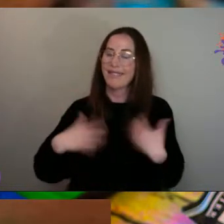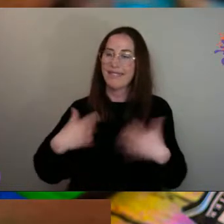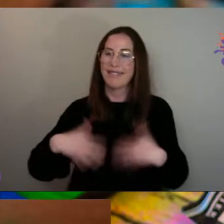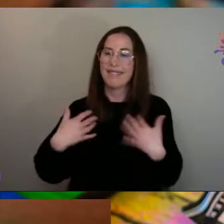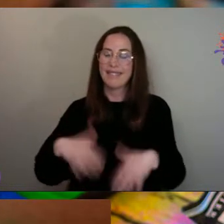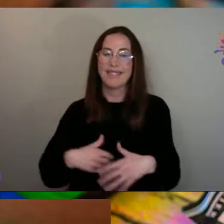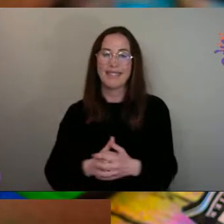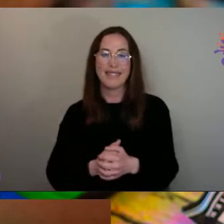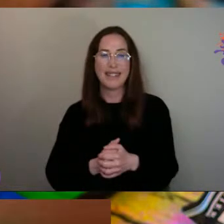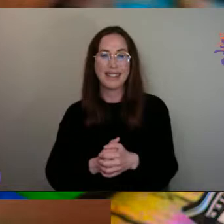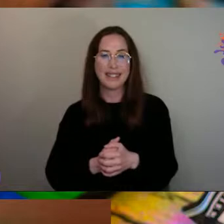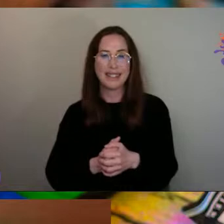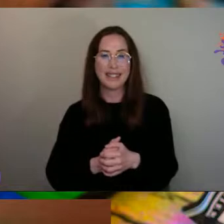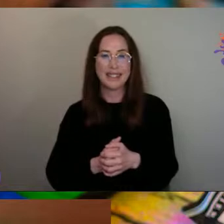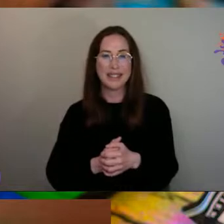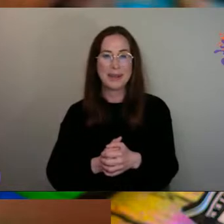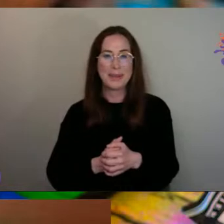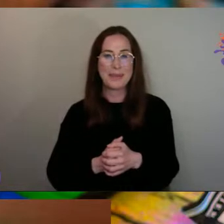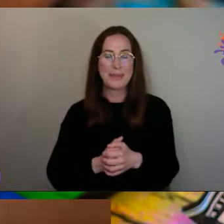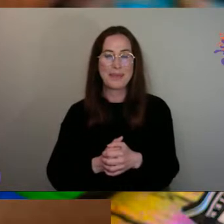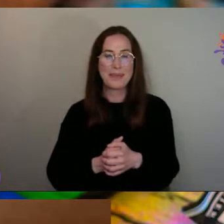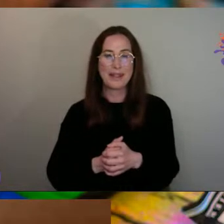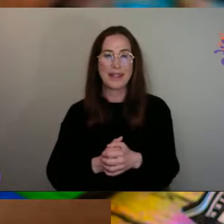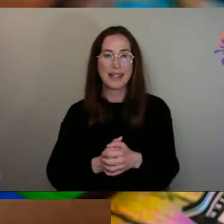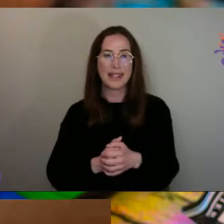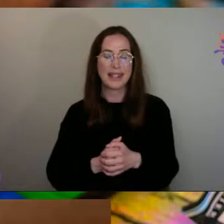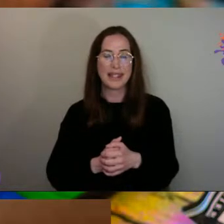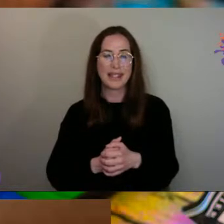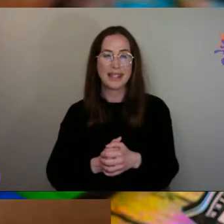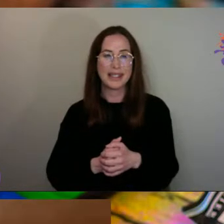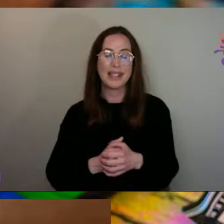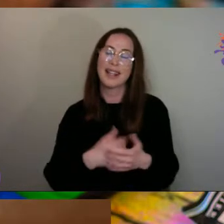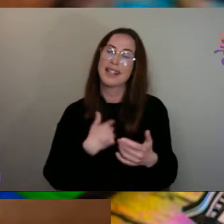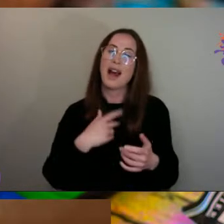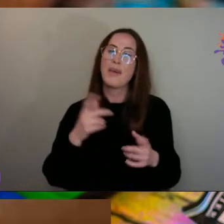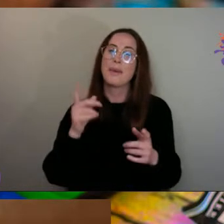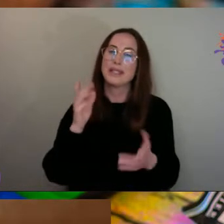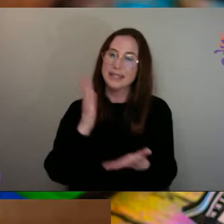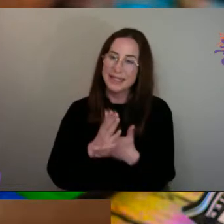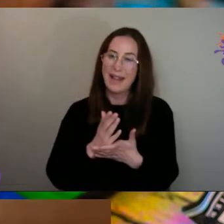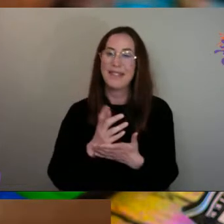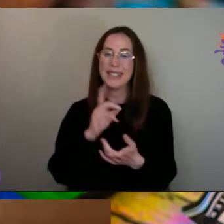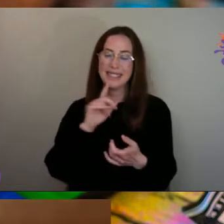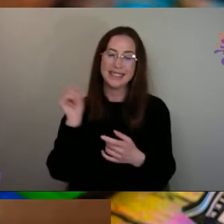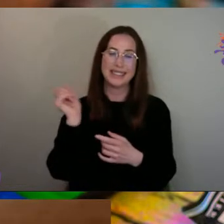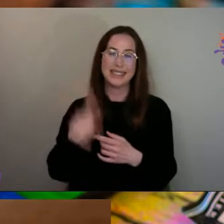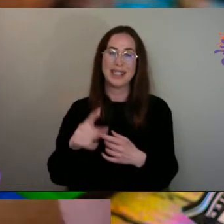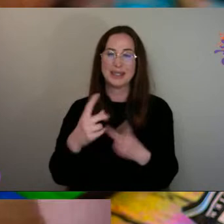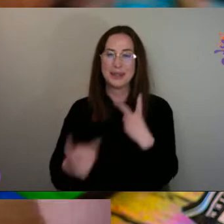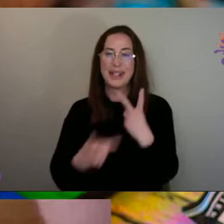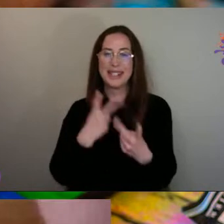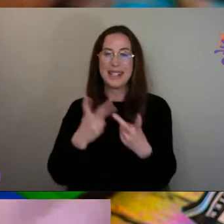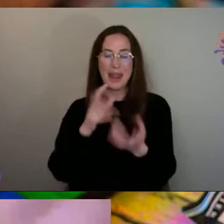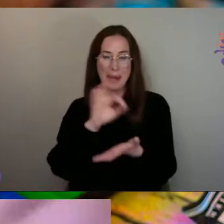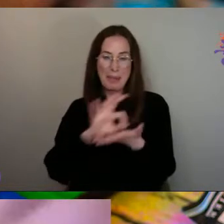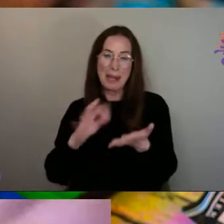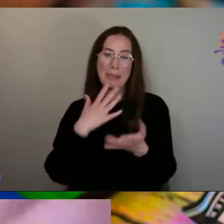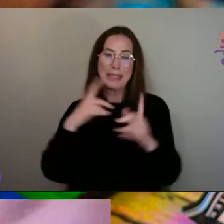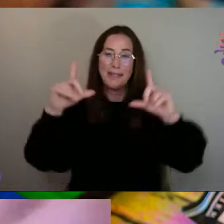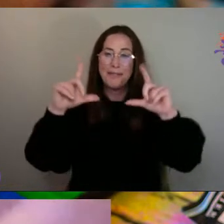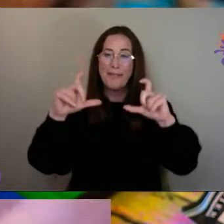send you another pen when you've got it. We'd love to have a picture of you with your purple pen, okay?